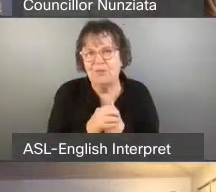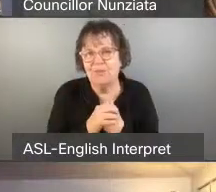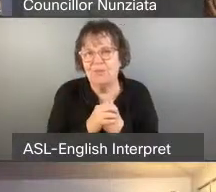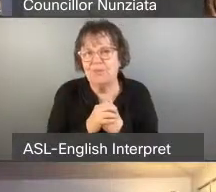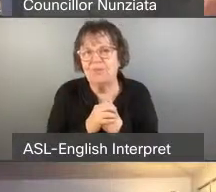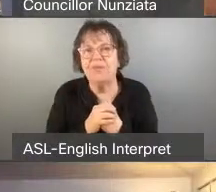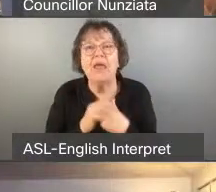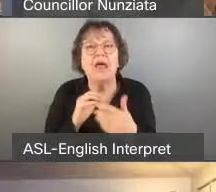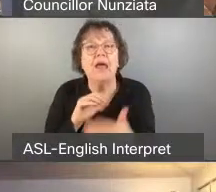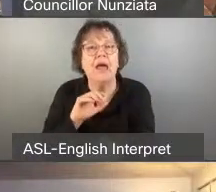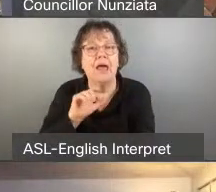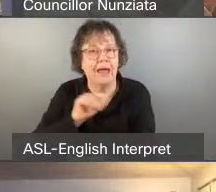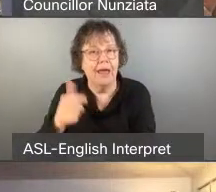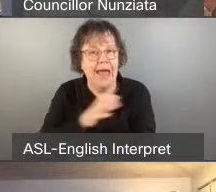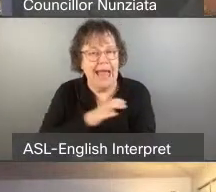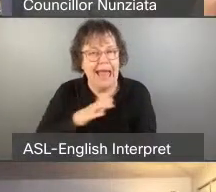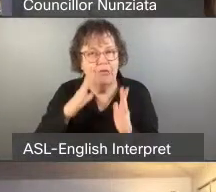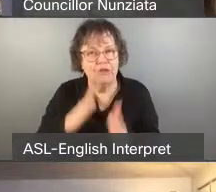Councillor Lai.